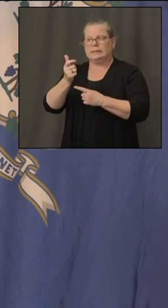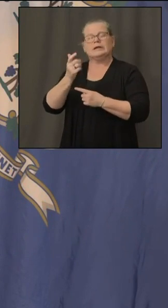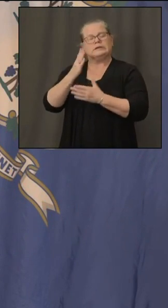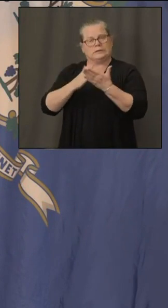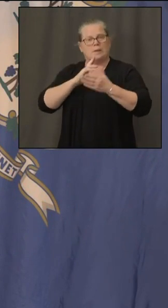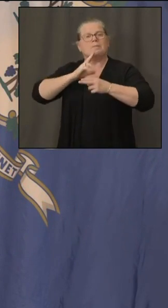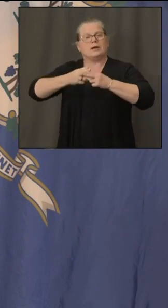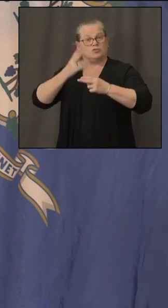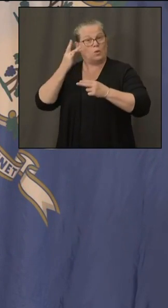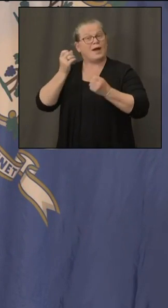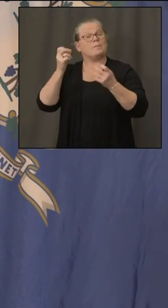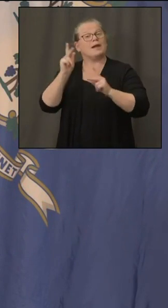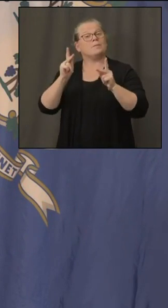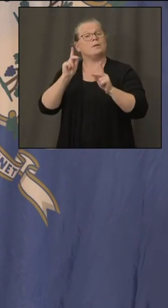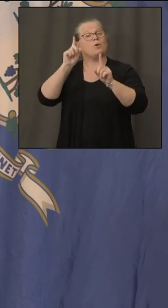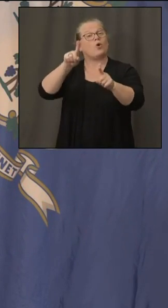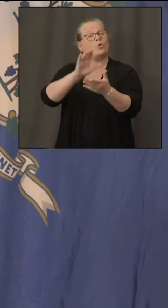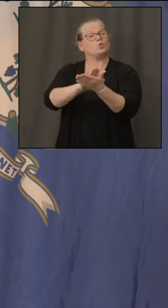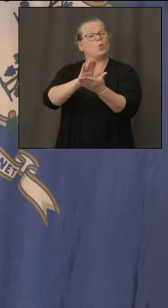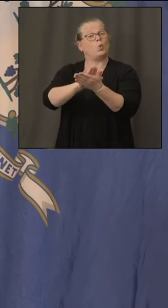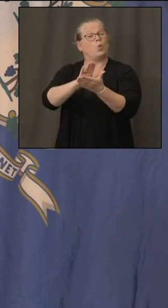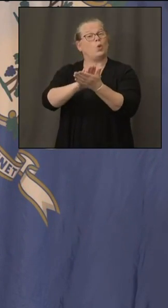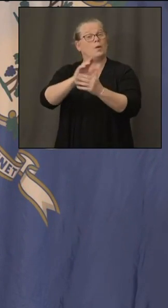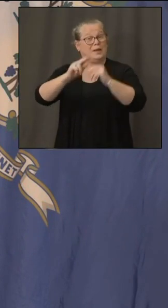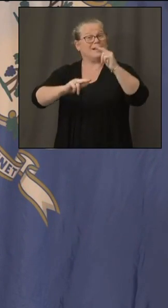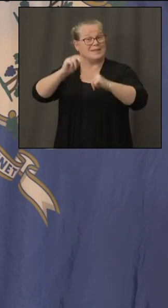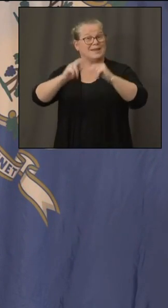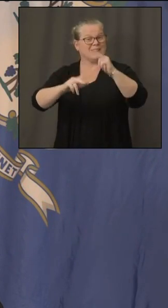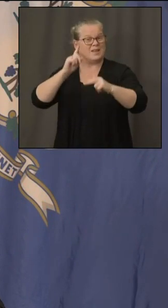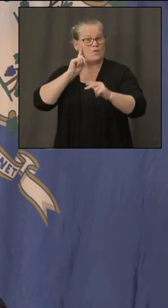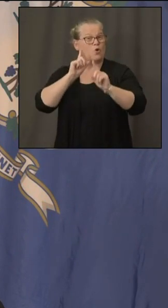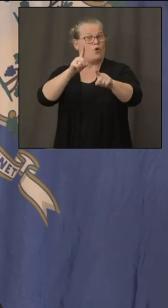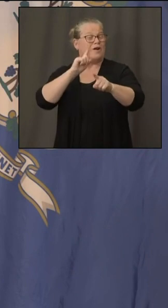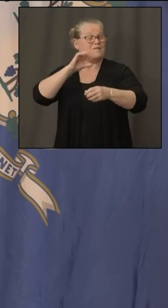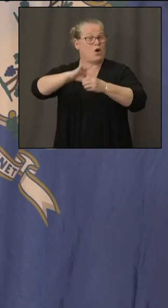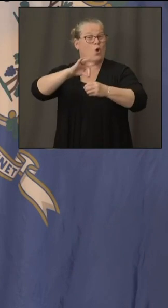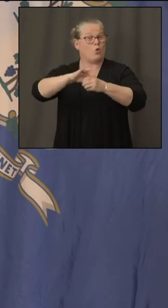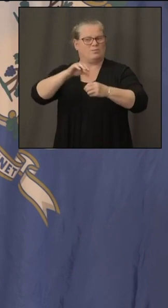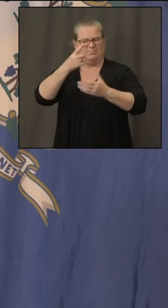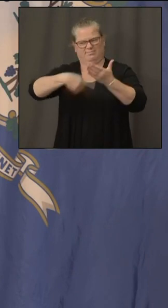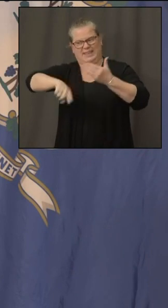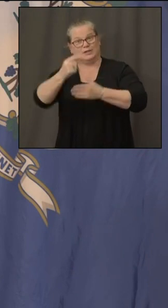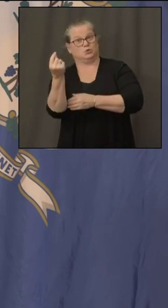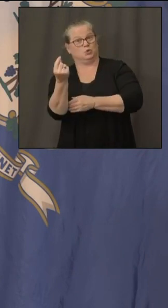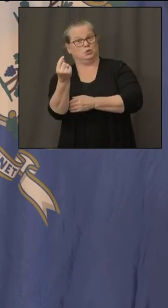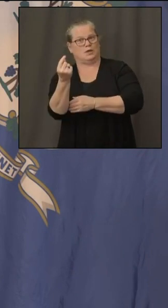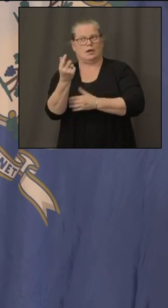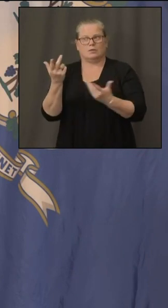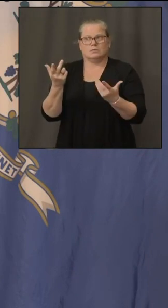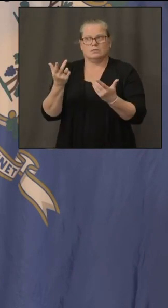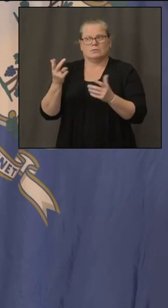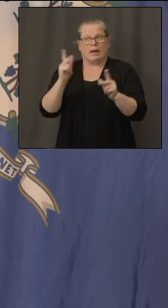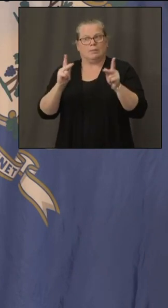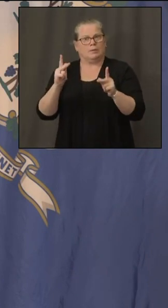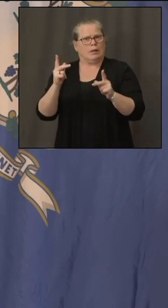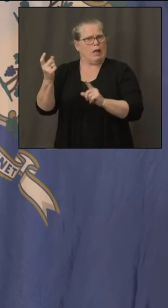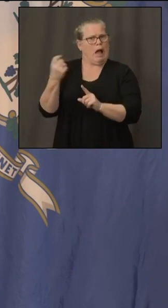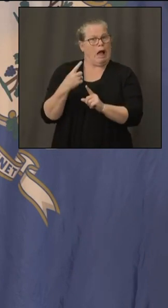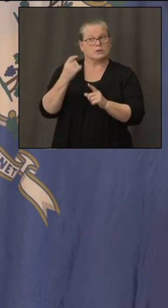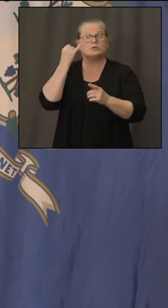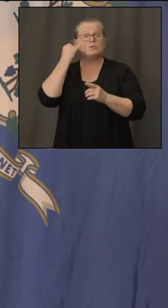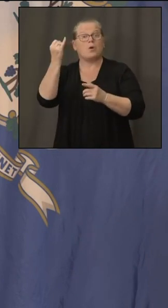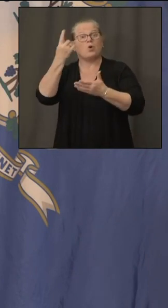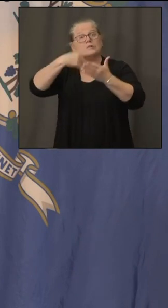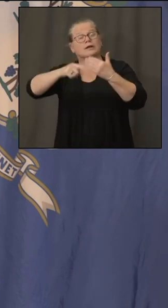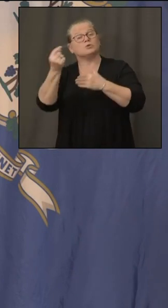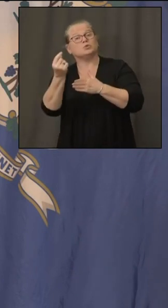in the primary that's coming up on tuesday and they asked me uh what happens if we can't open the schools because there's not power there by tuesday